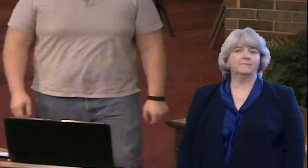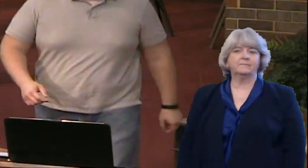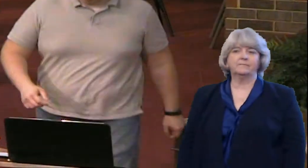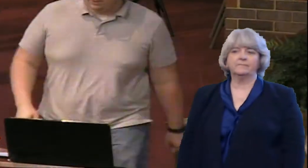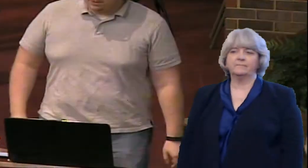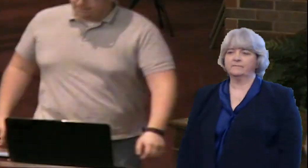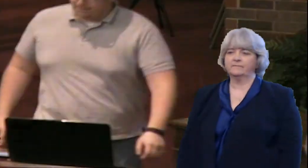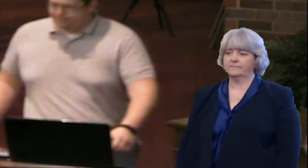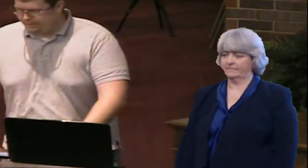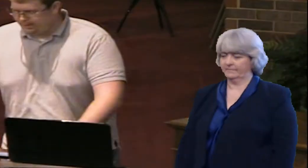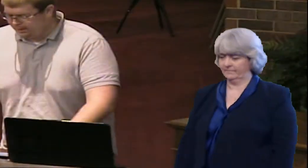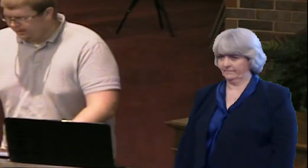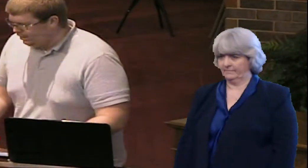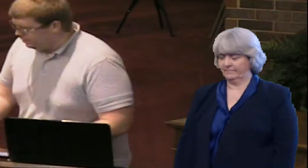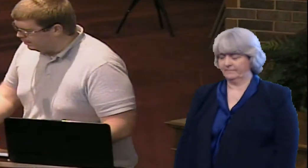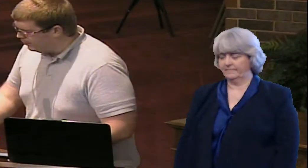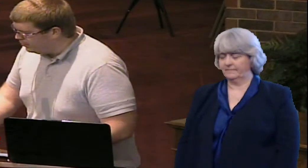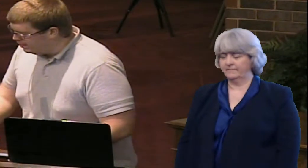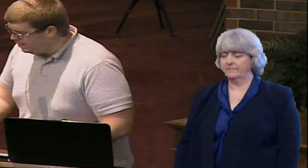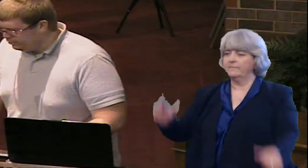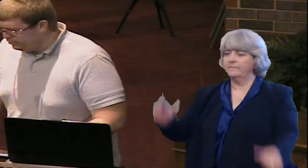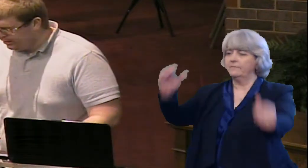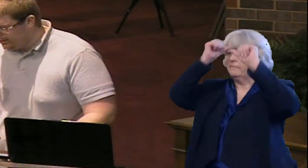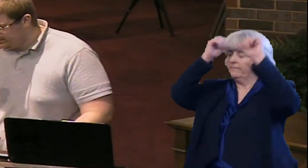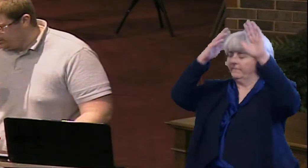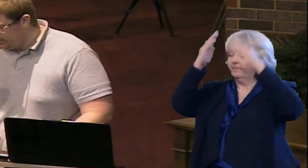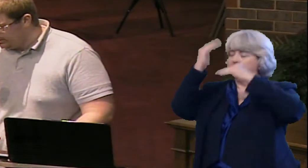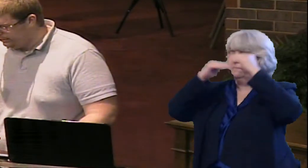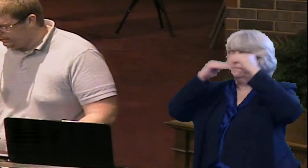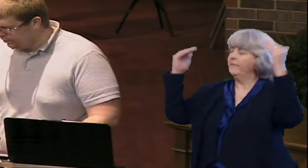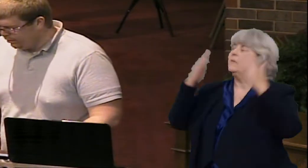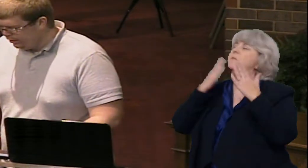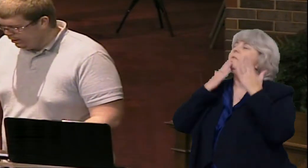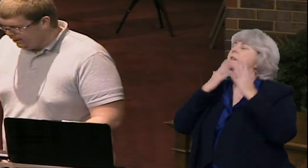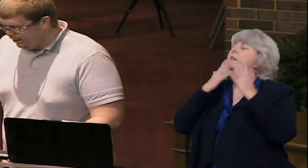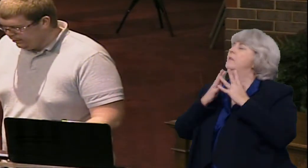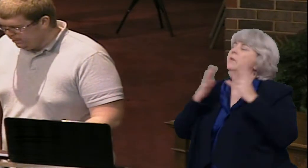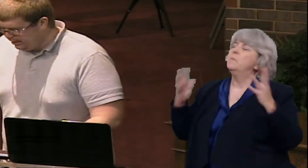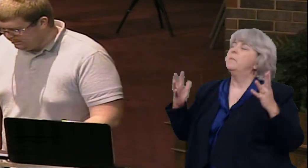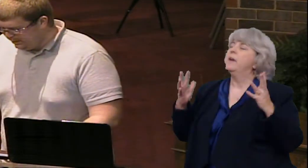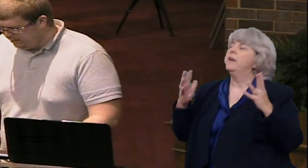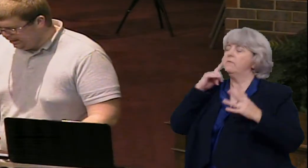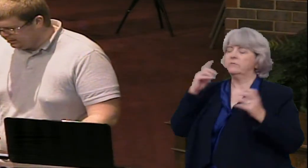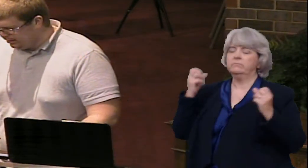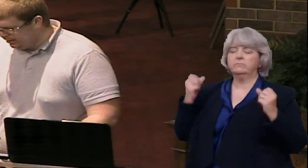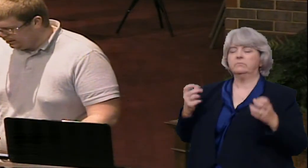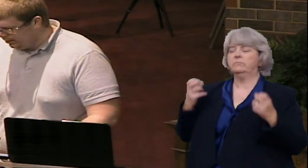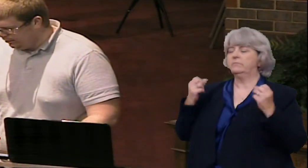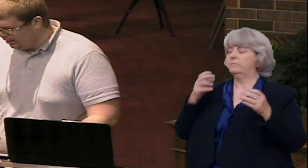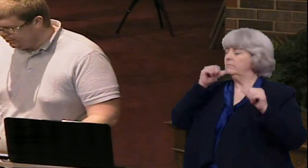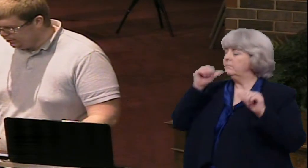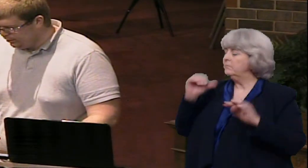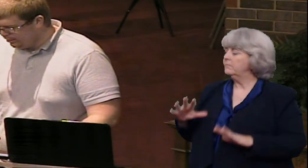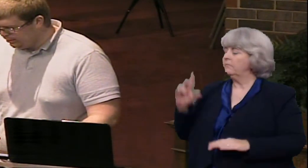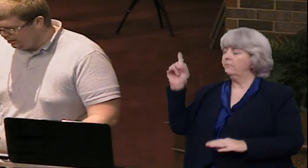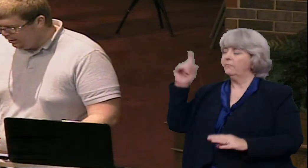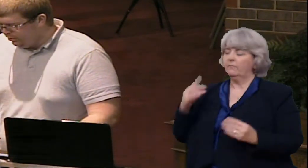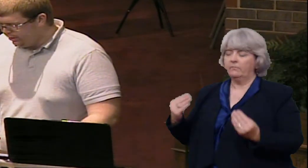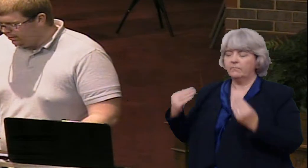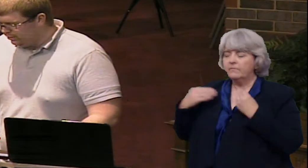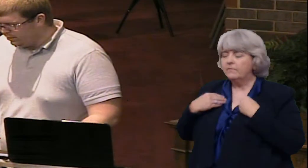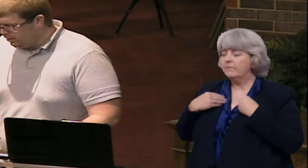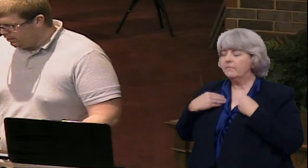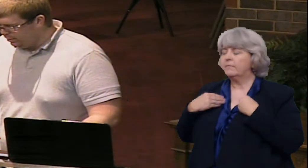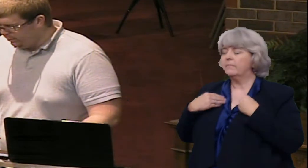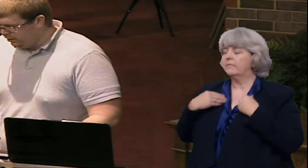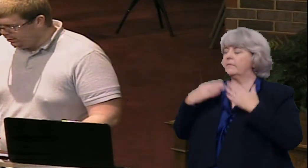our Father in heaven we thank you so much for all the many many blessings that you've given to us we